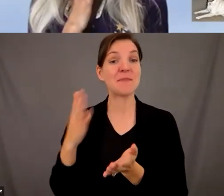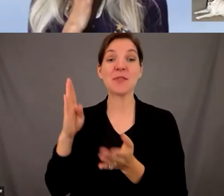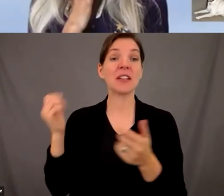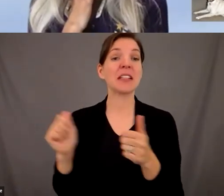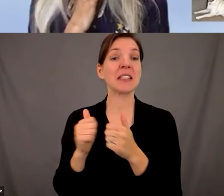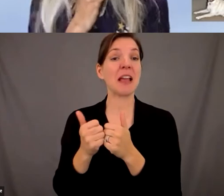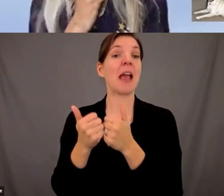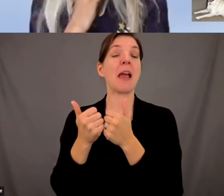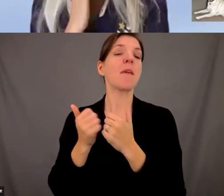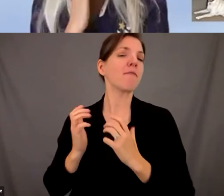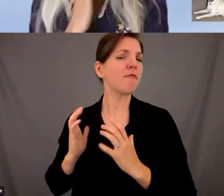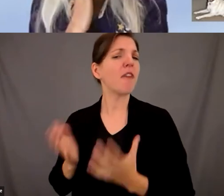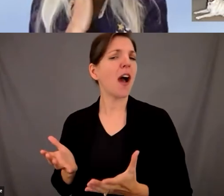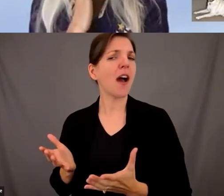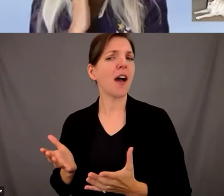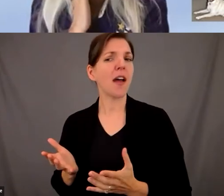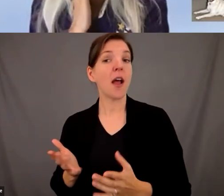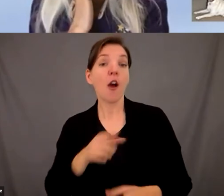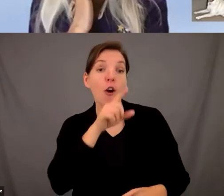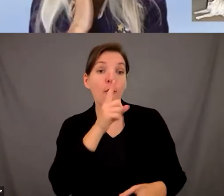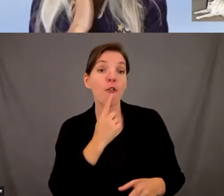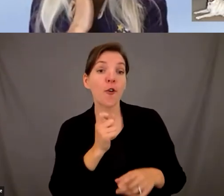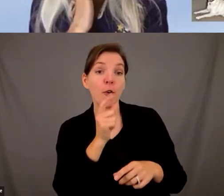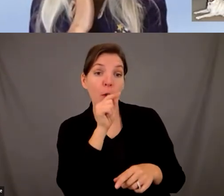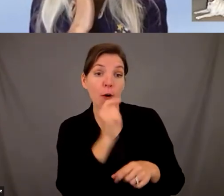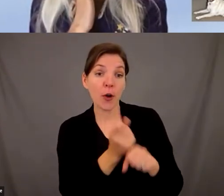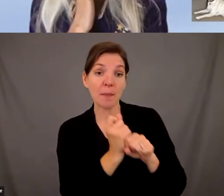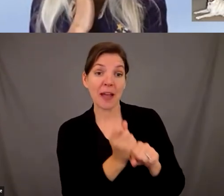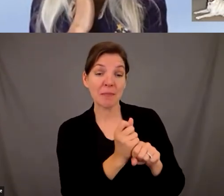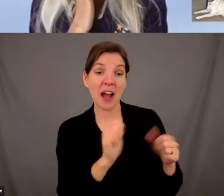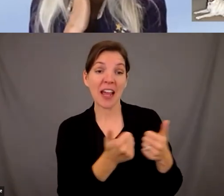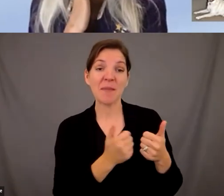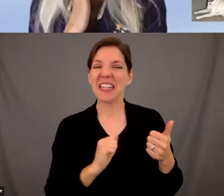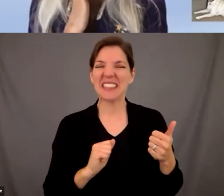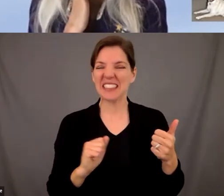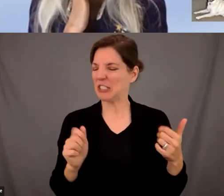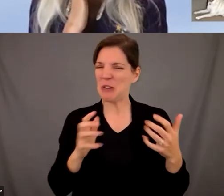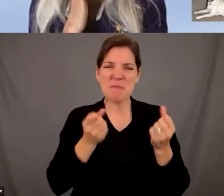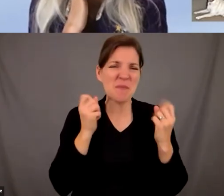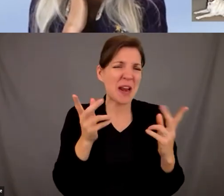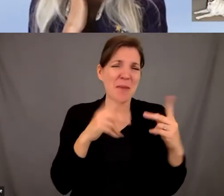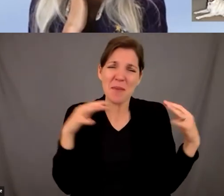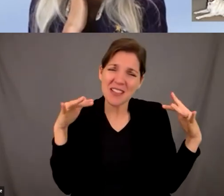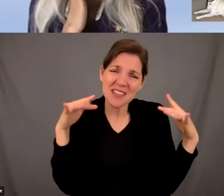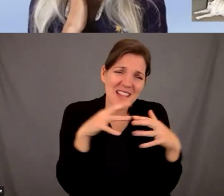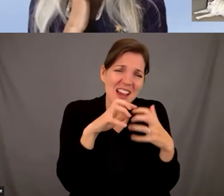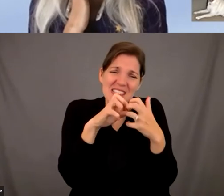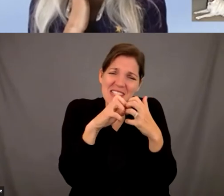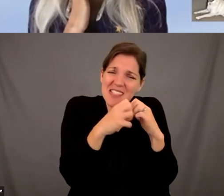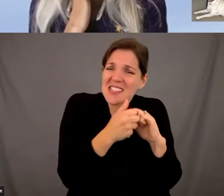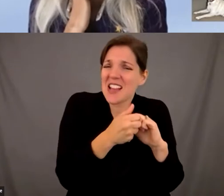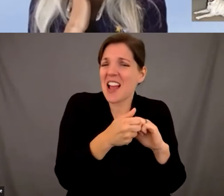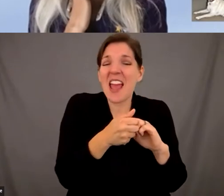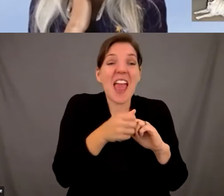when i'm going to cardinals game thursday kaplan will most likely not be there because it's going to be so packed it's going to be so crowded i know usually when they